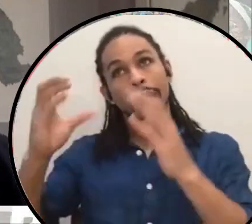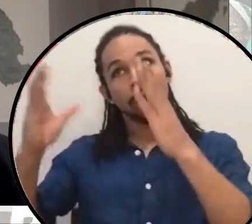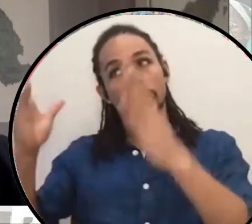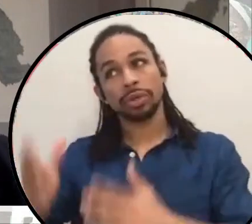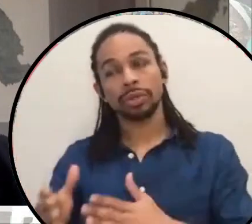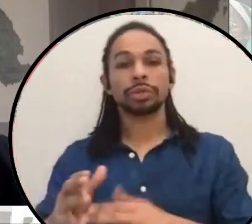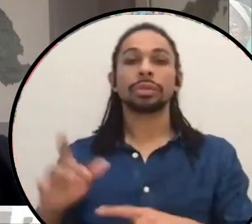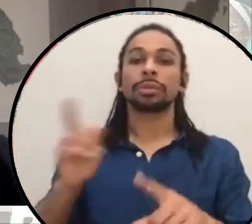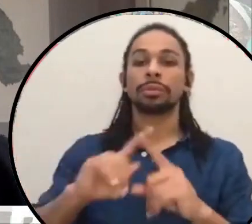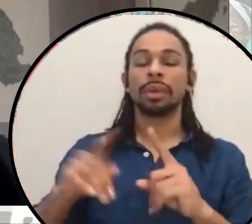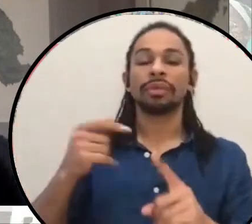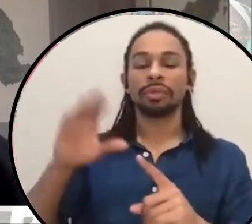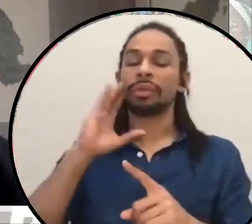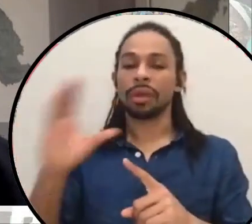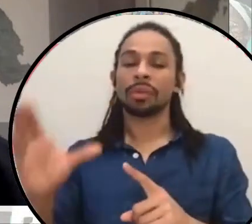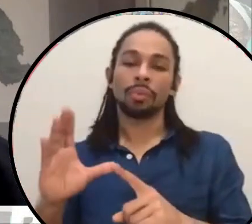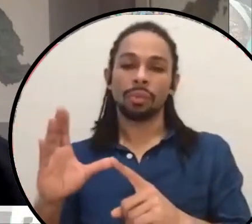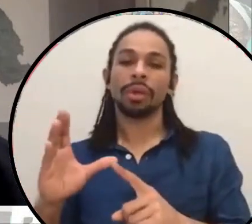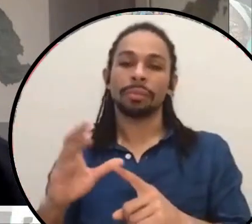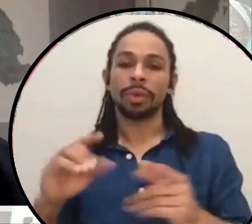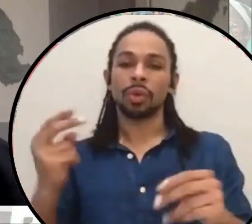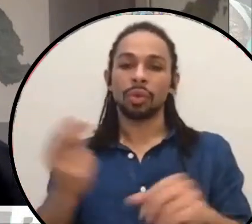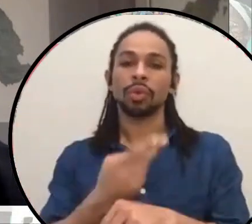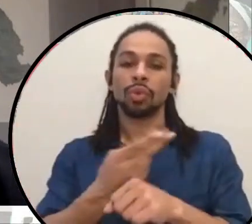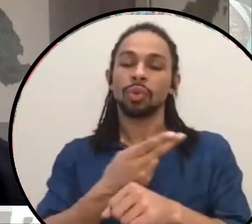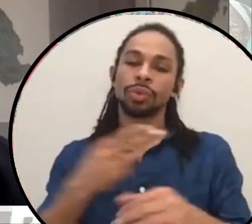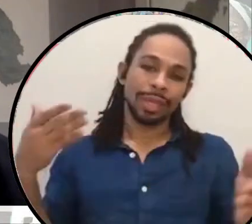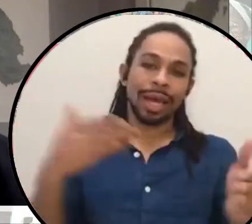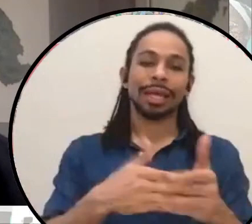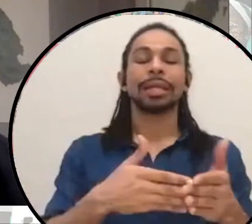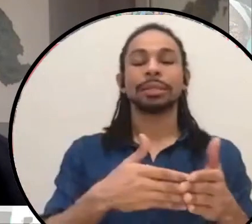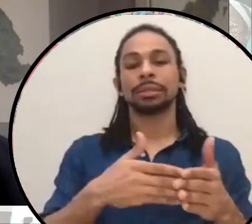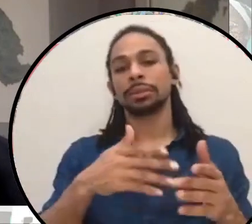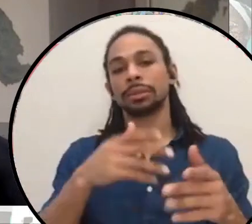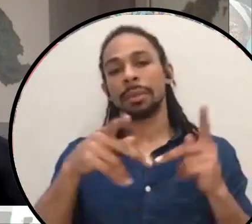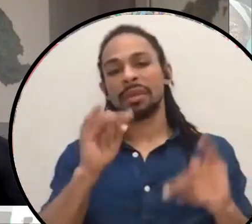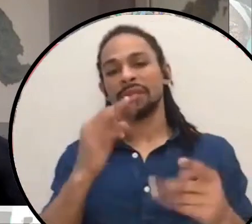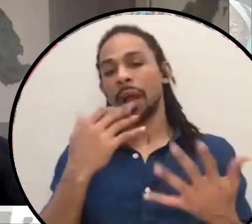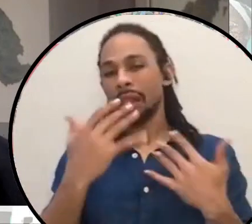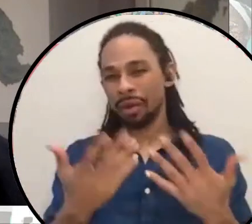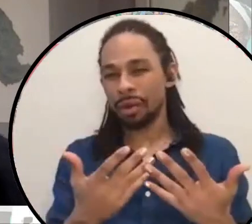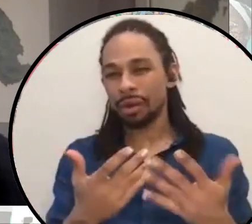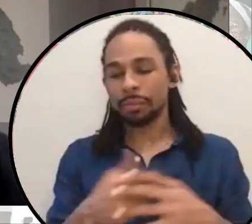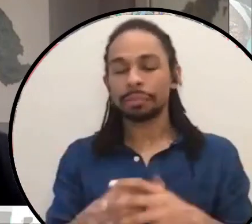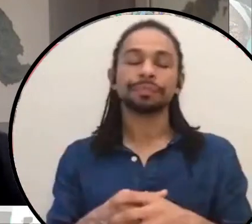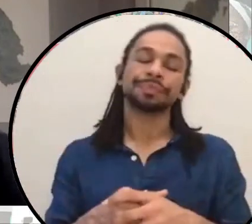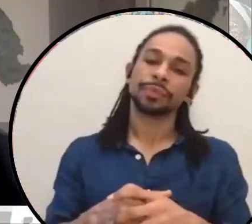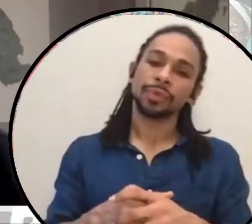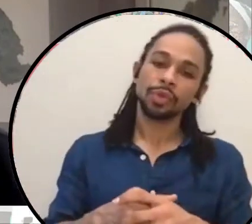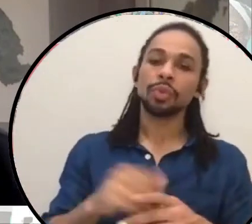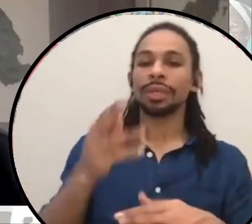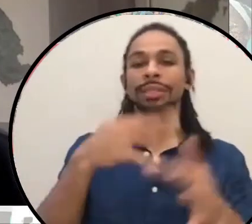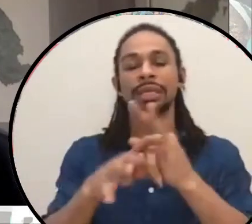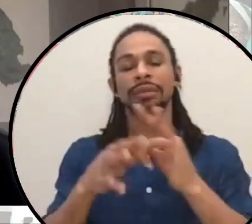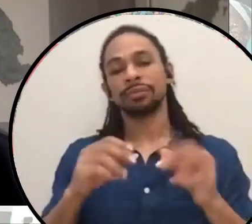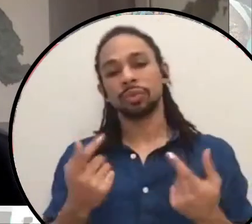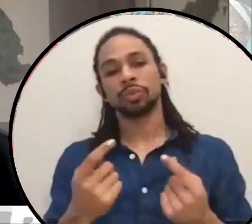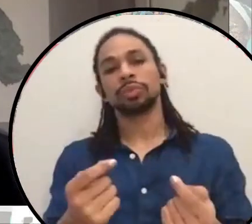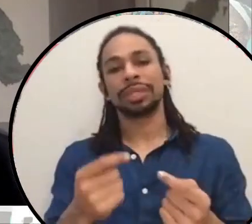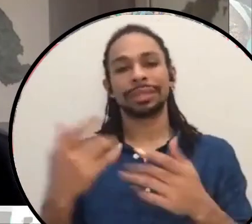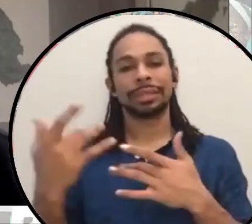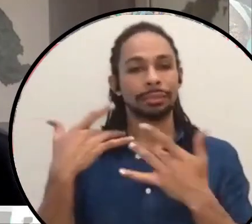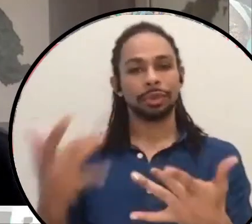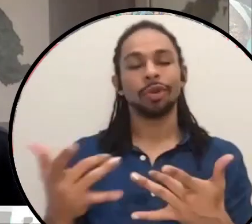of color. All the evidence shows that's who gets the weapons charges. So we're trying to, instead of doing a typical legislative